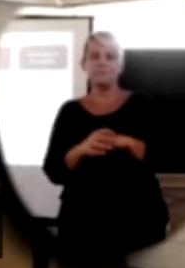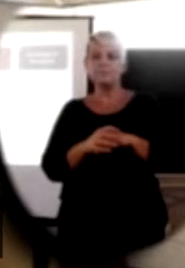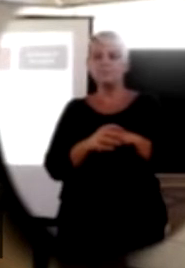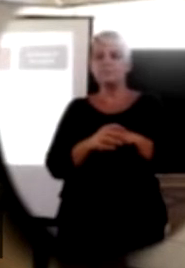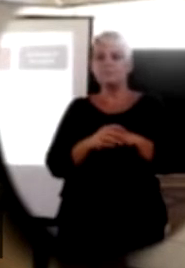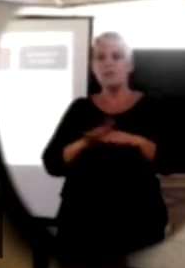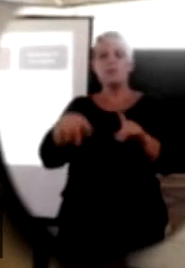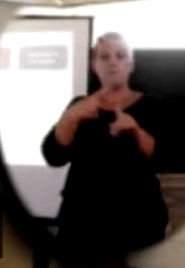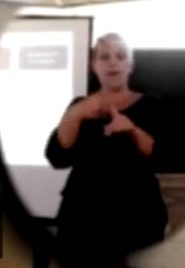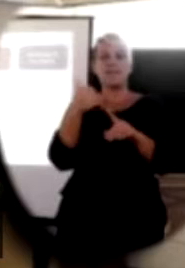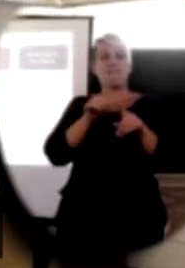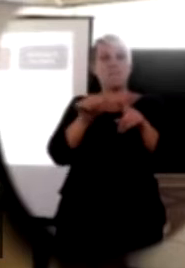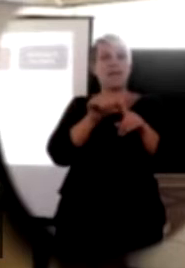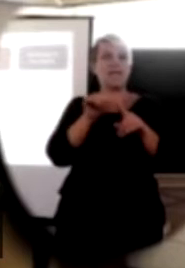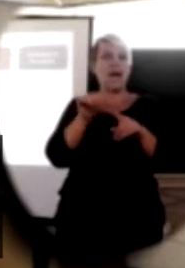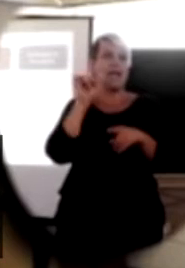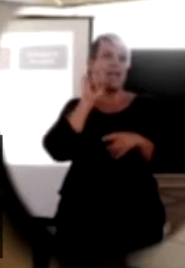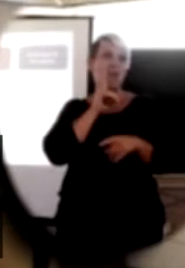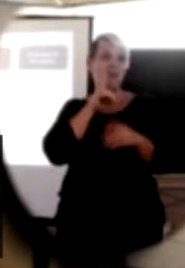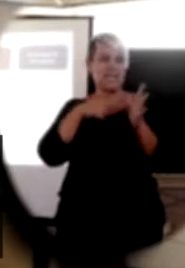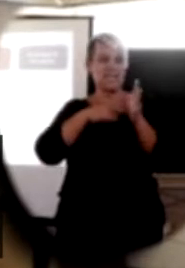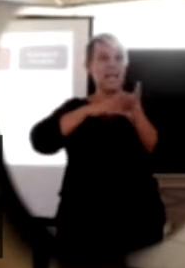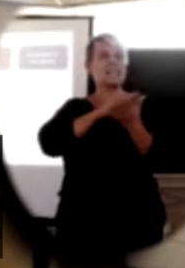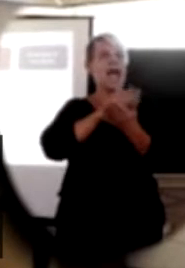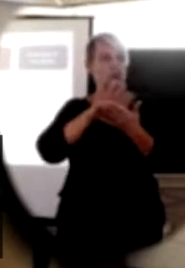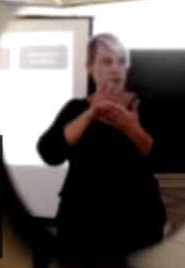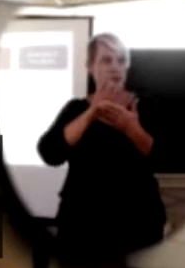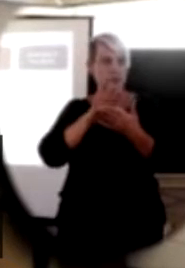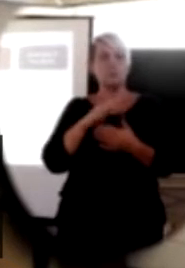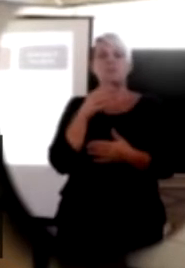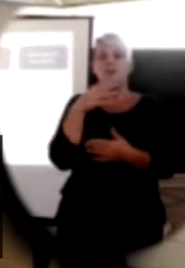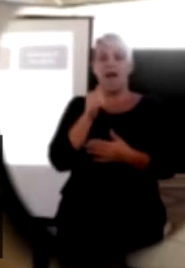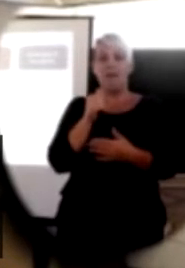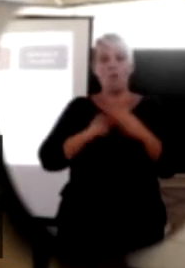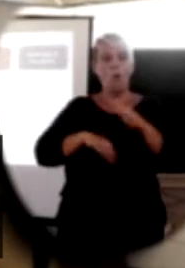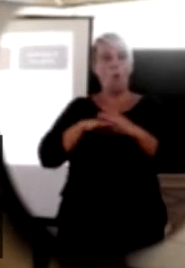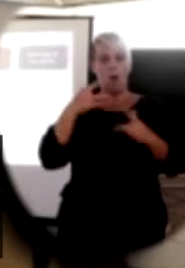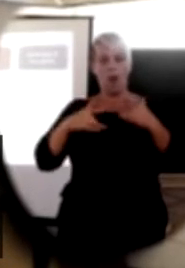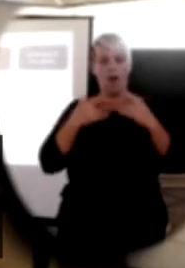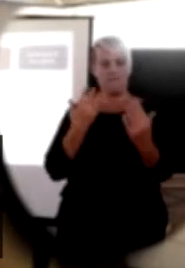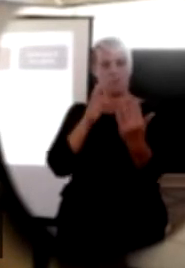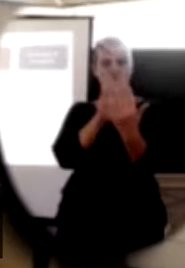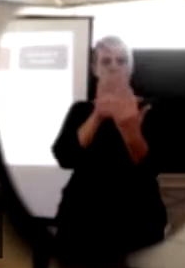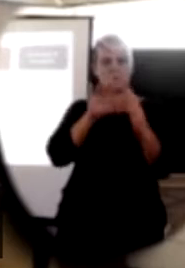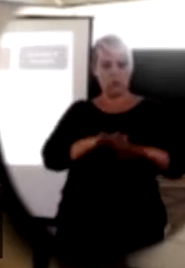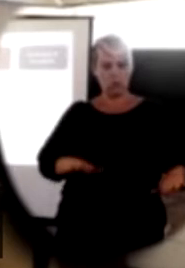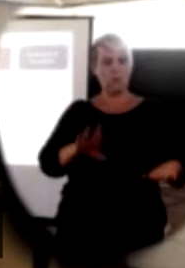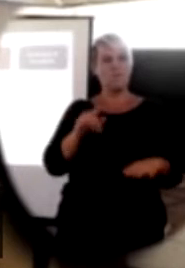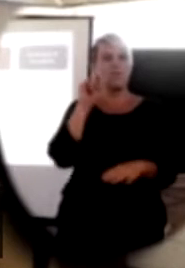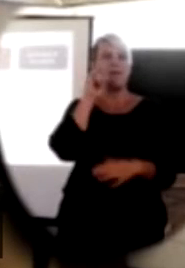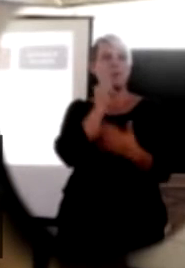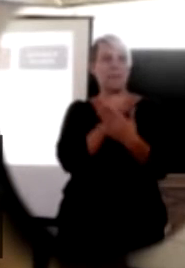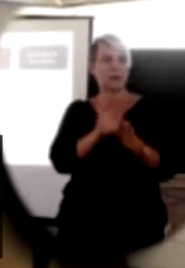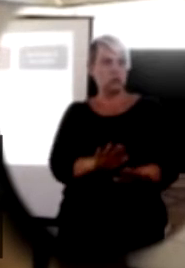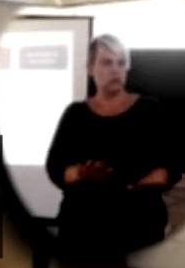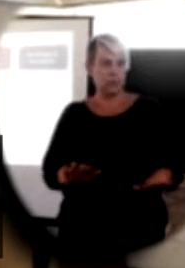We also have better hearing impaired TSH which is we have an all of life approach for our children, for our hearing impaired children